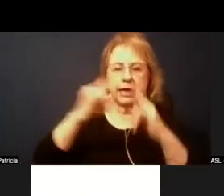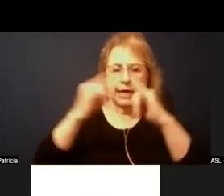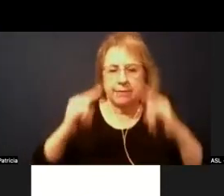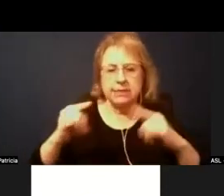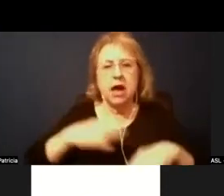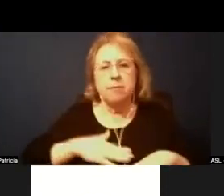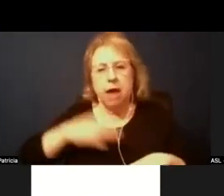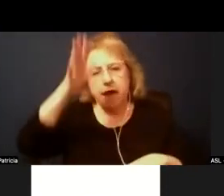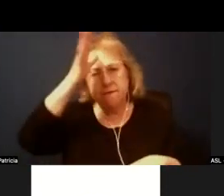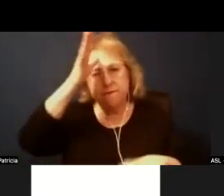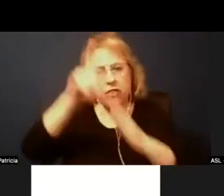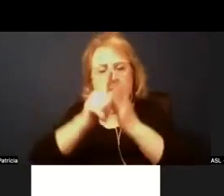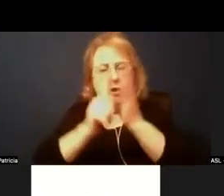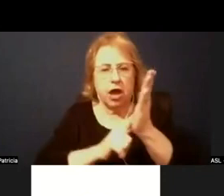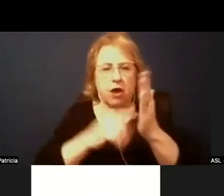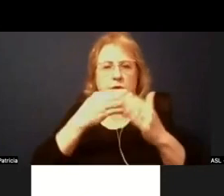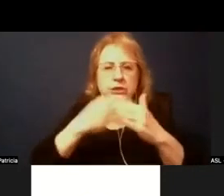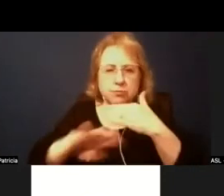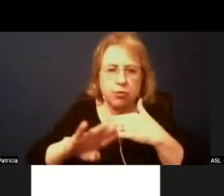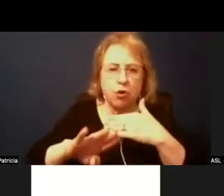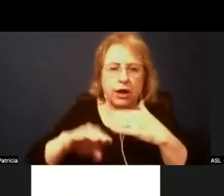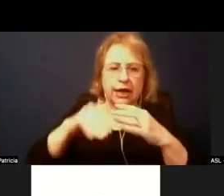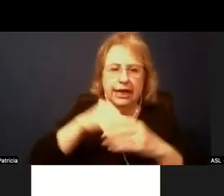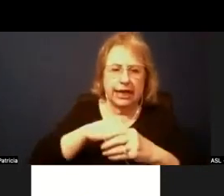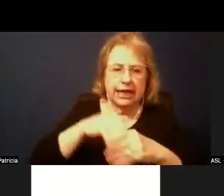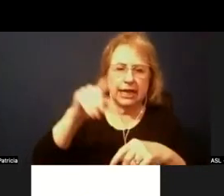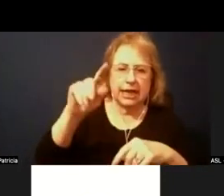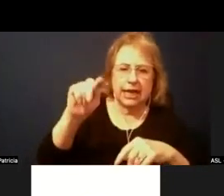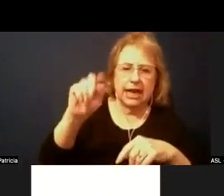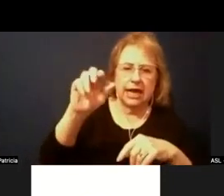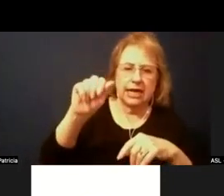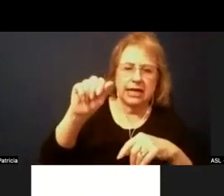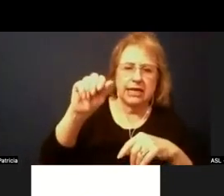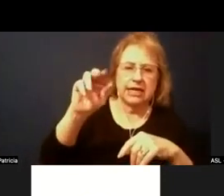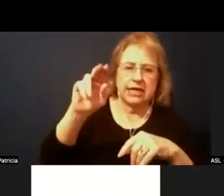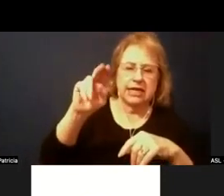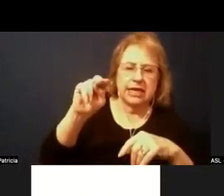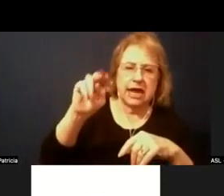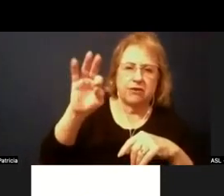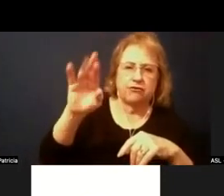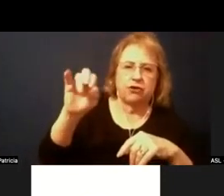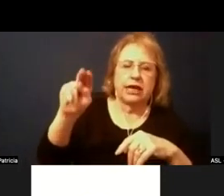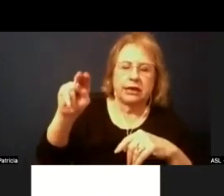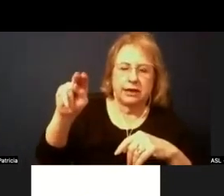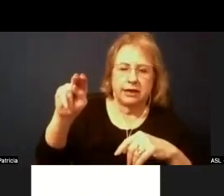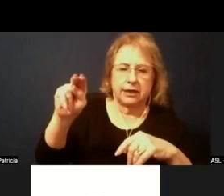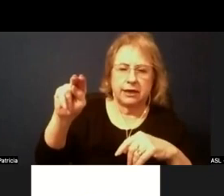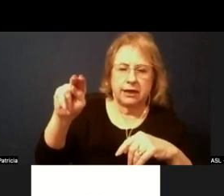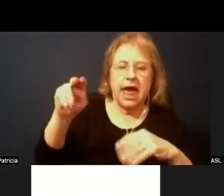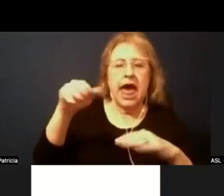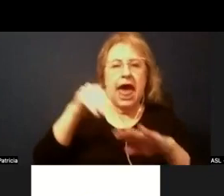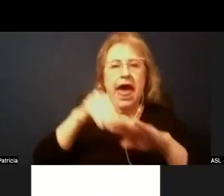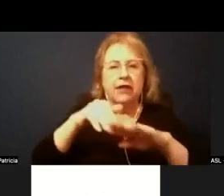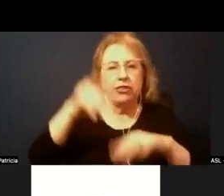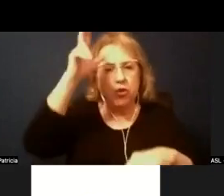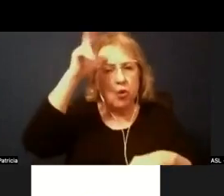born in a tan friend back at the at the horse stables on the way to the internment camps. So